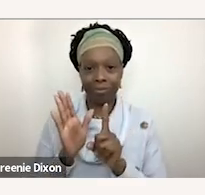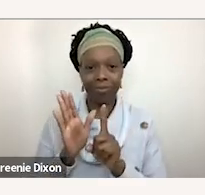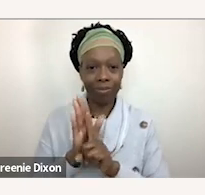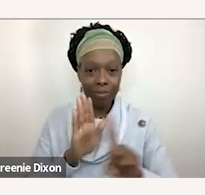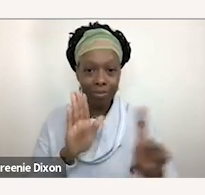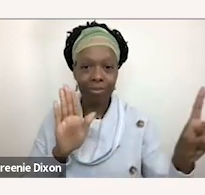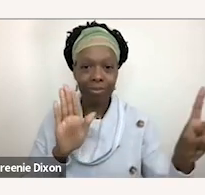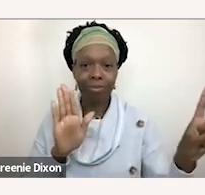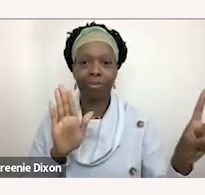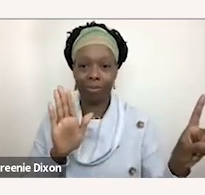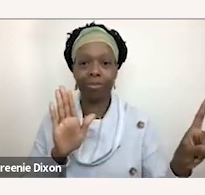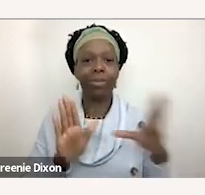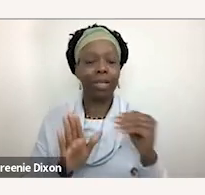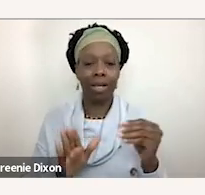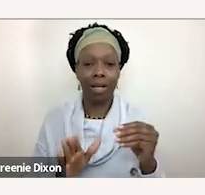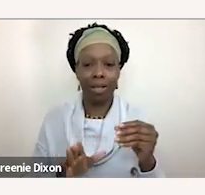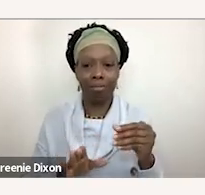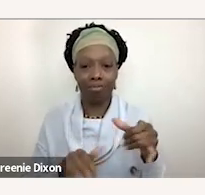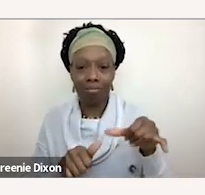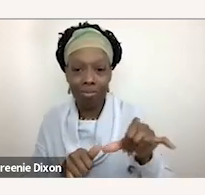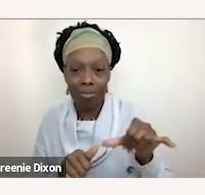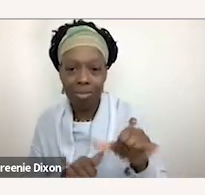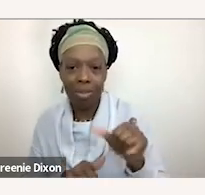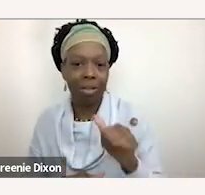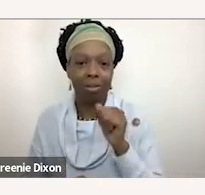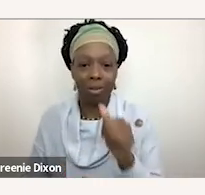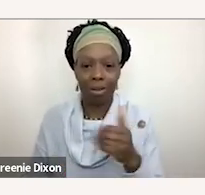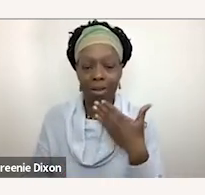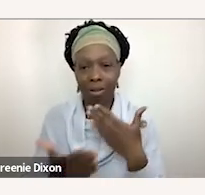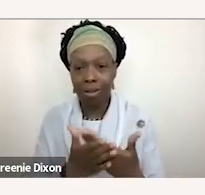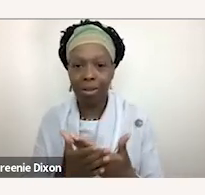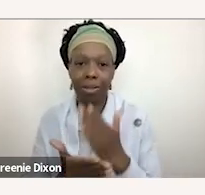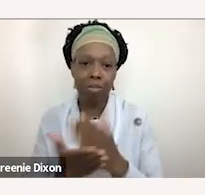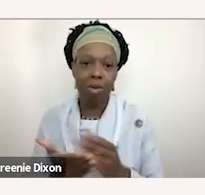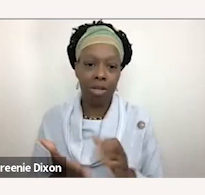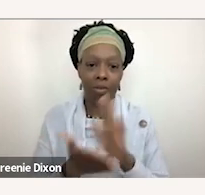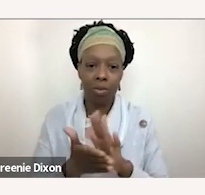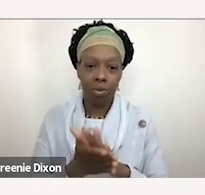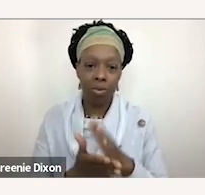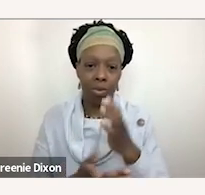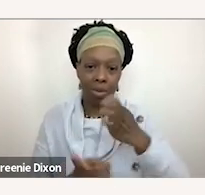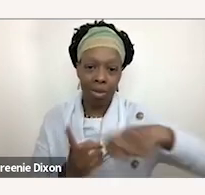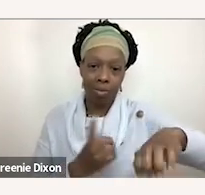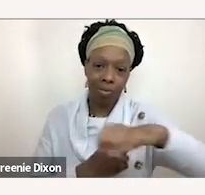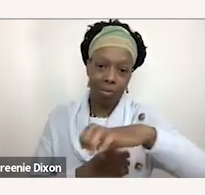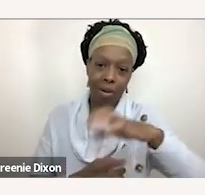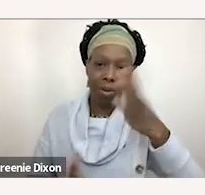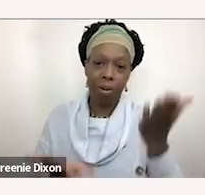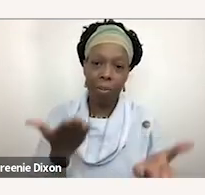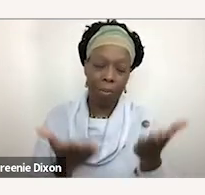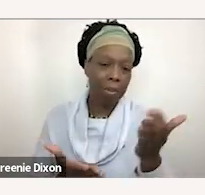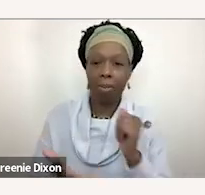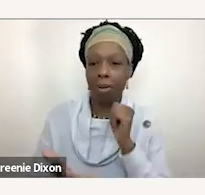like unfortunate aspects of the school environment and that could have all been mitigated had